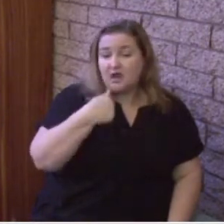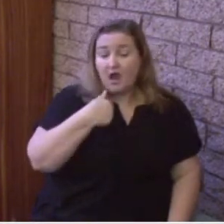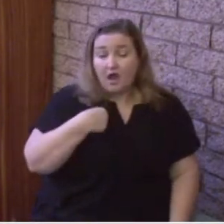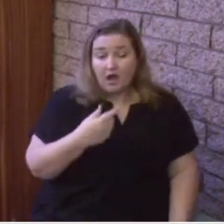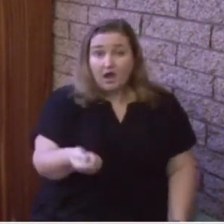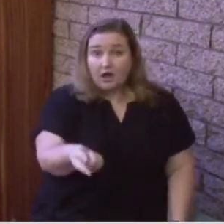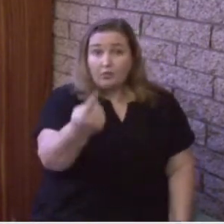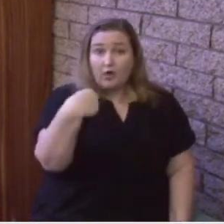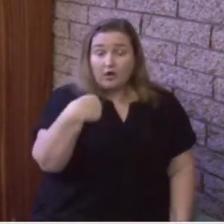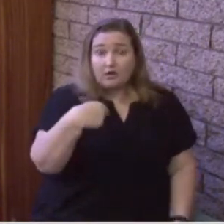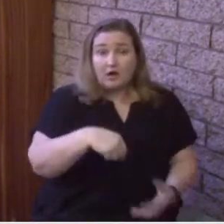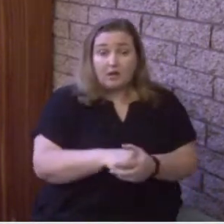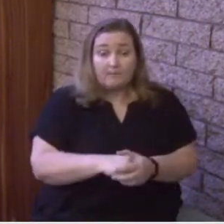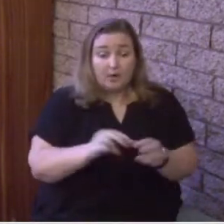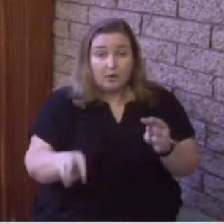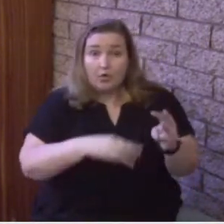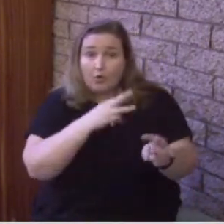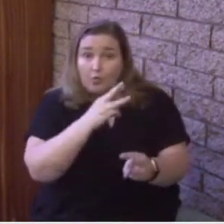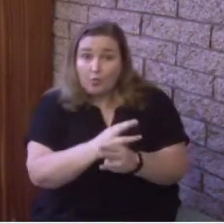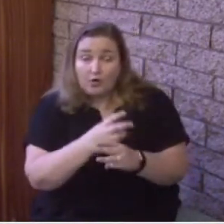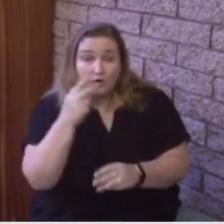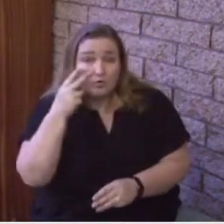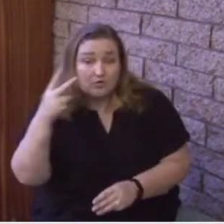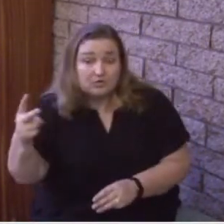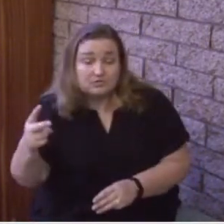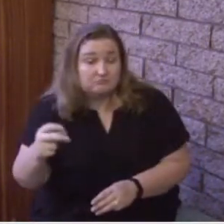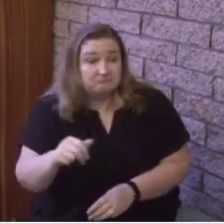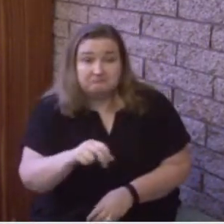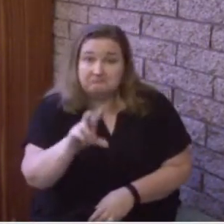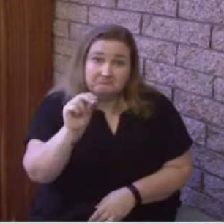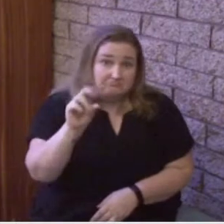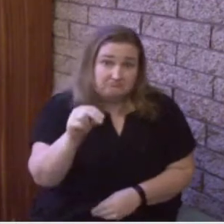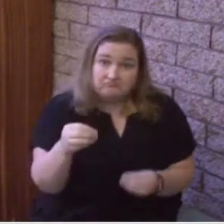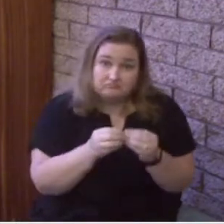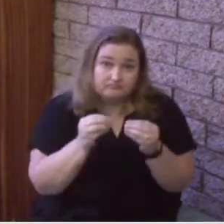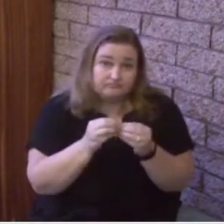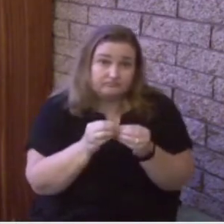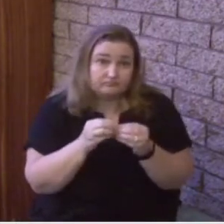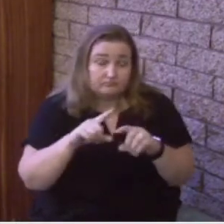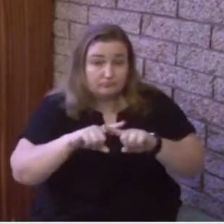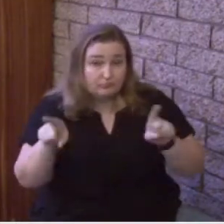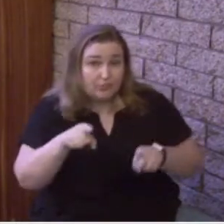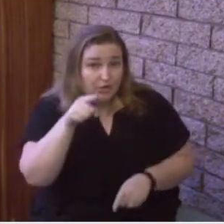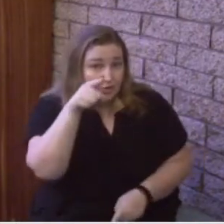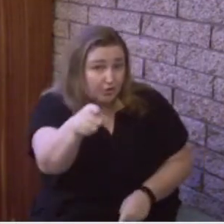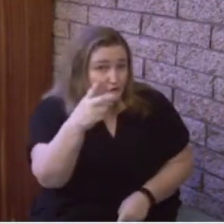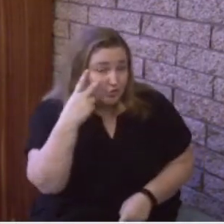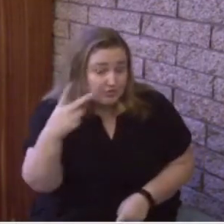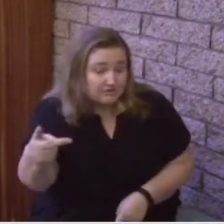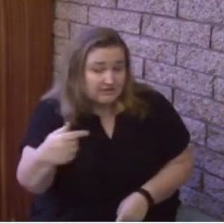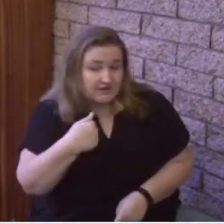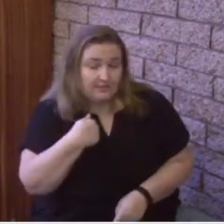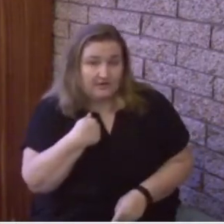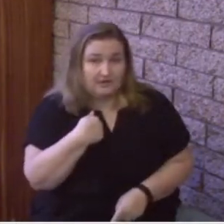world will see me no more, but you will see me. Because I live,